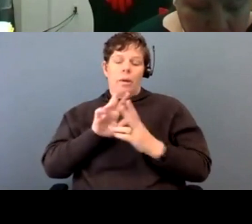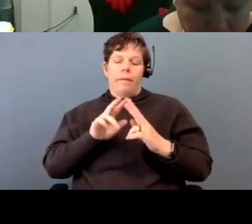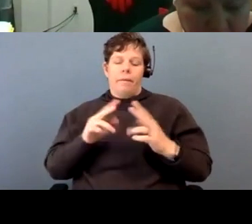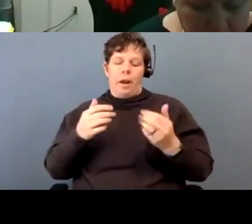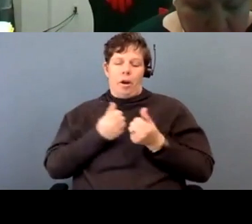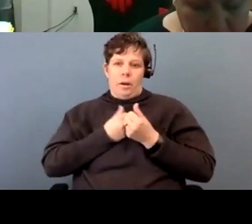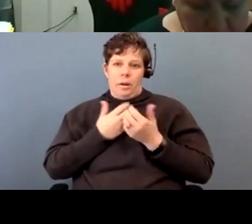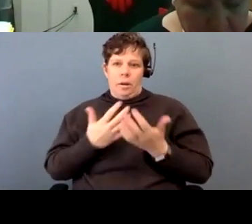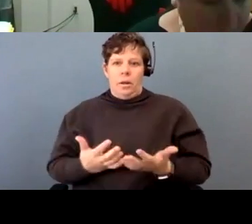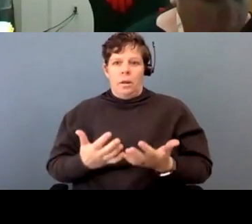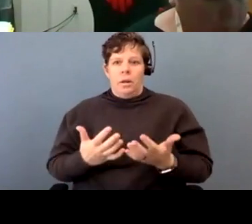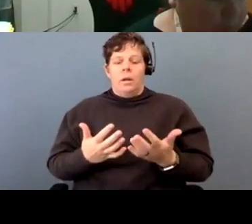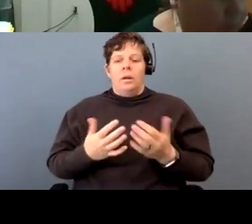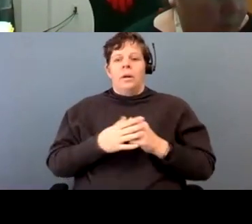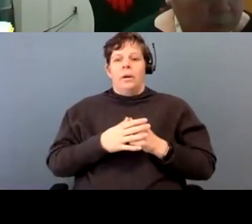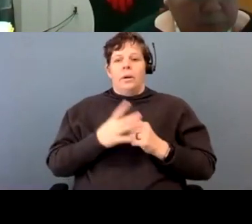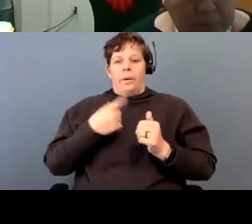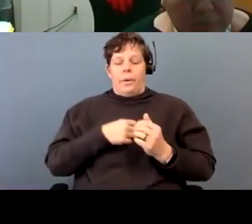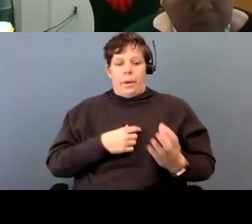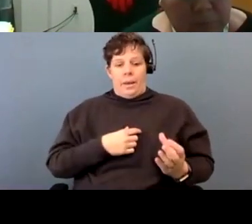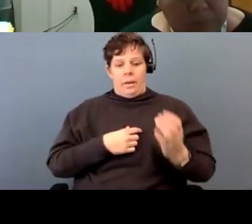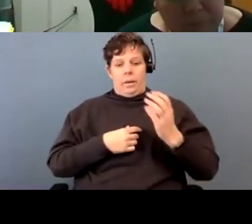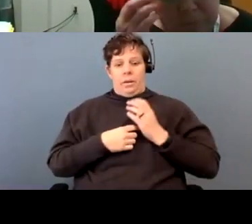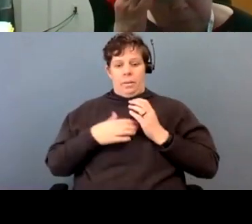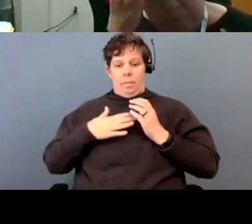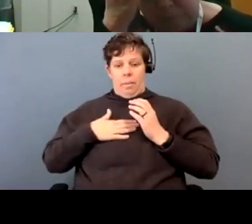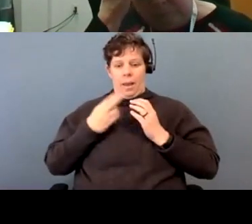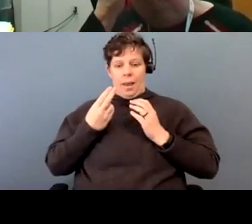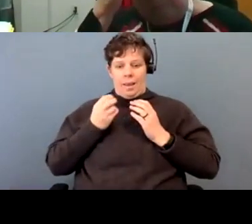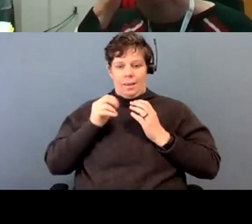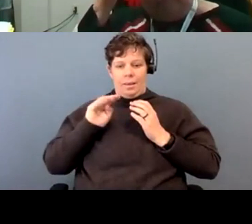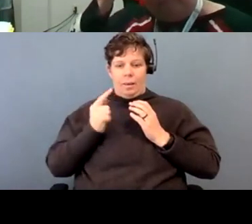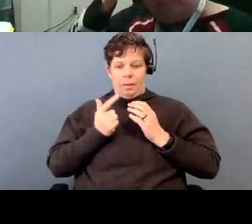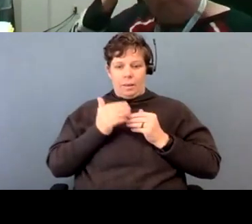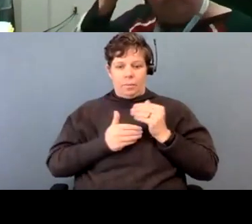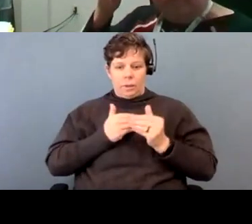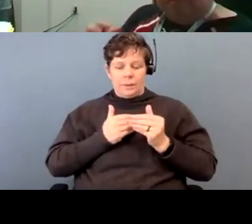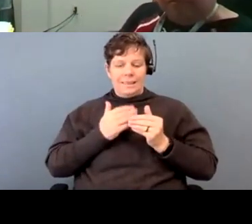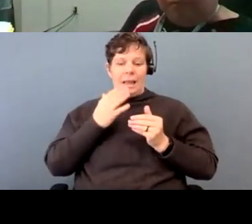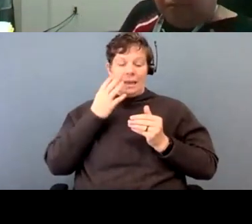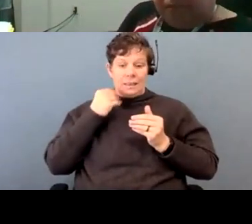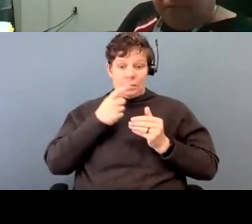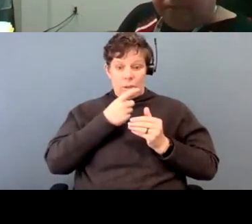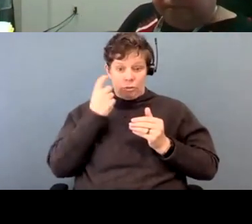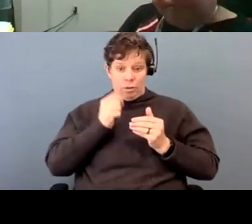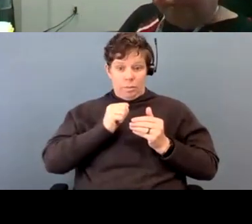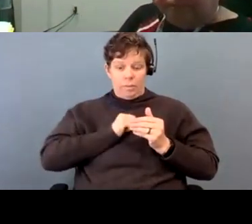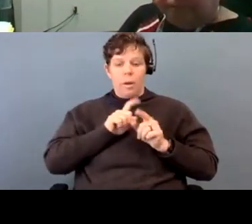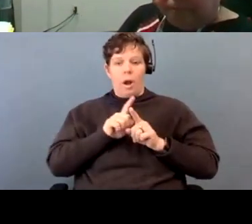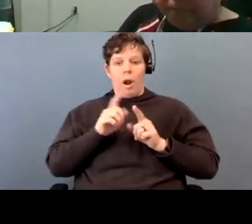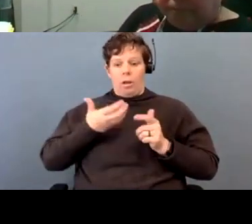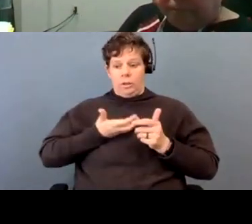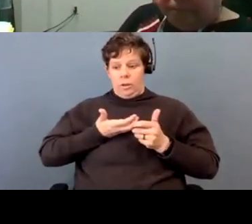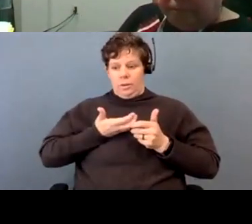to not only carry our own healing and carry the, um, navigating the trauma, but we're now also having to share